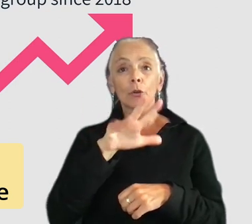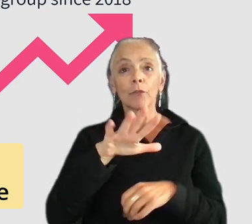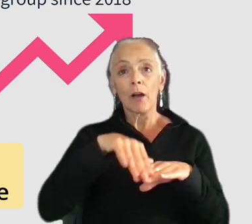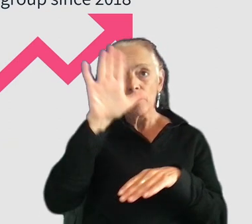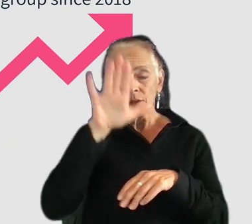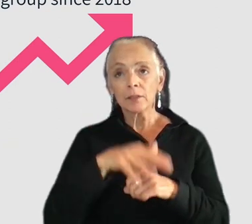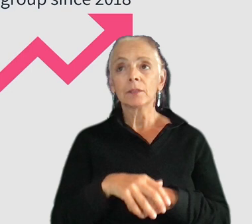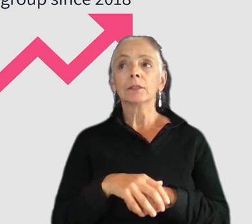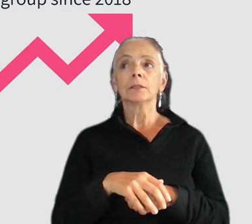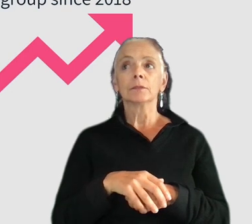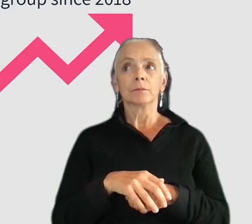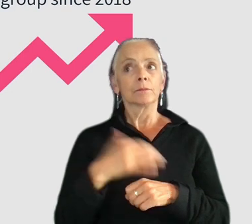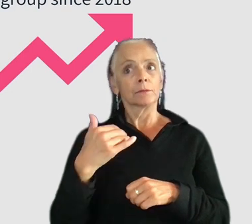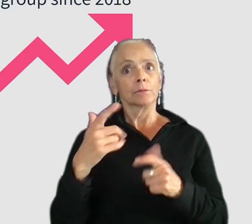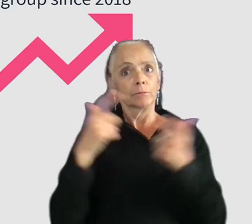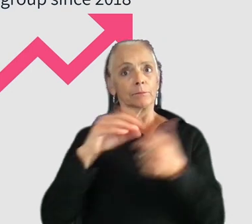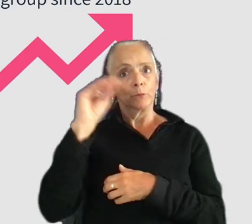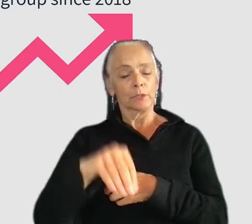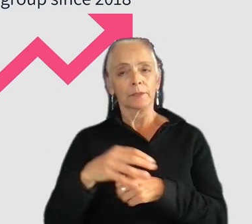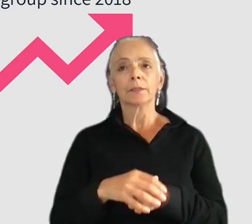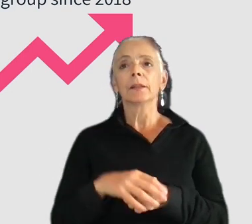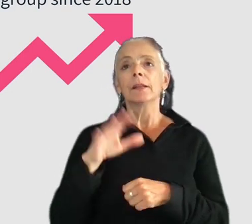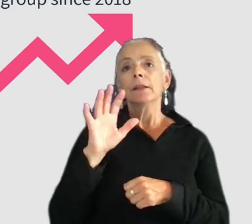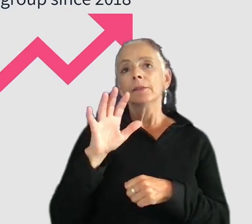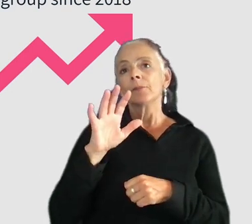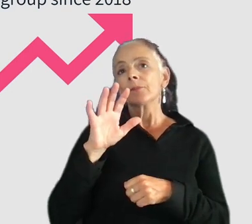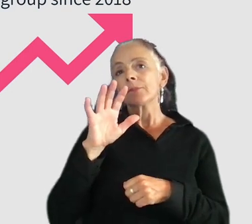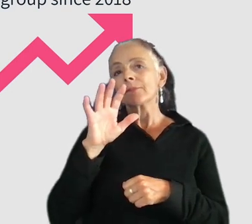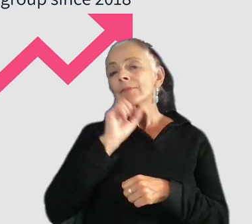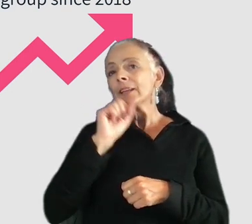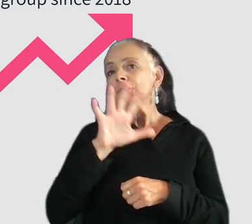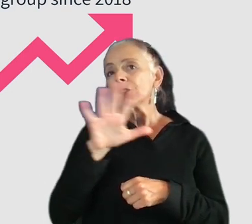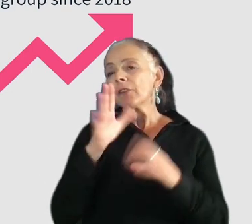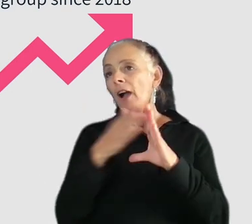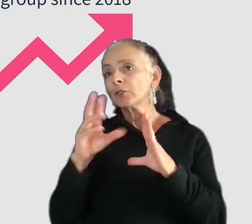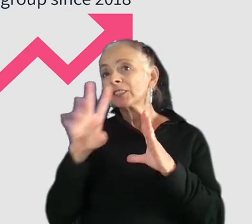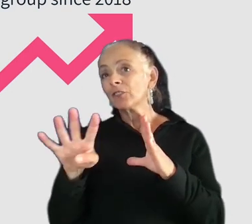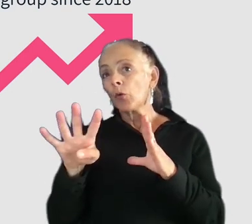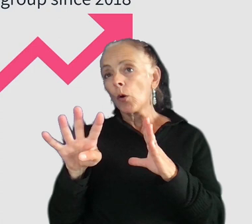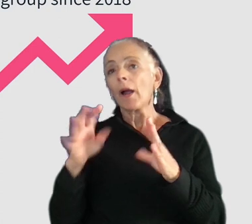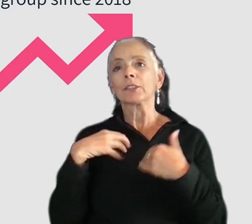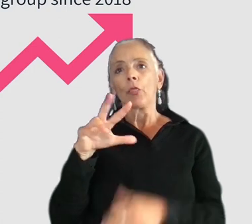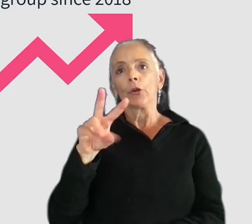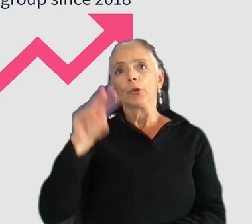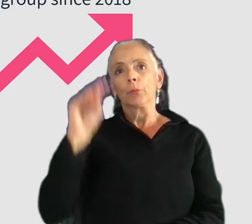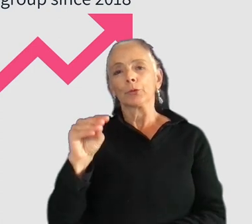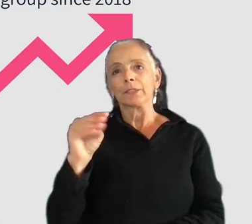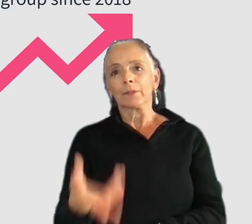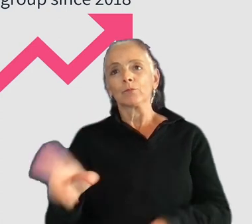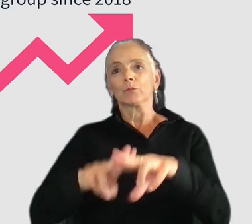and above which is a big old chunk, and the 55 to 64 age group has seen 32% growth since